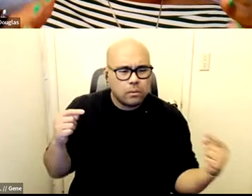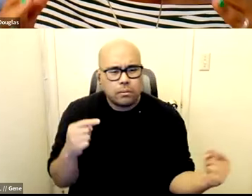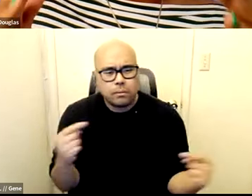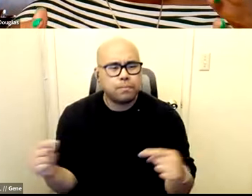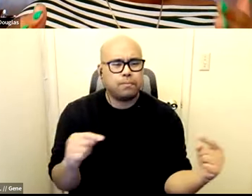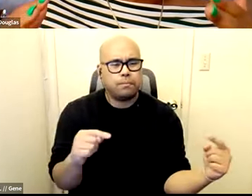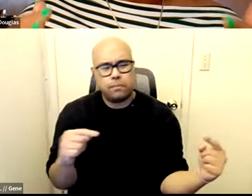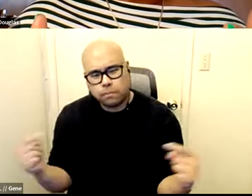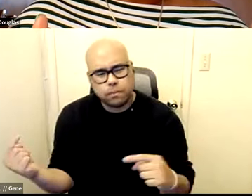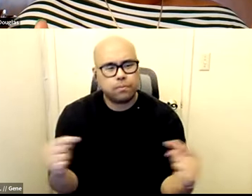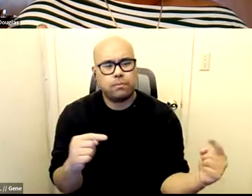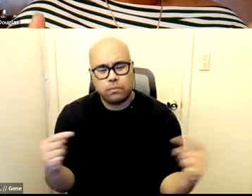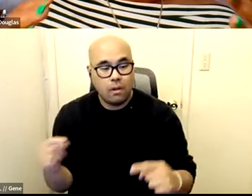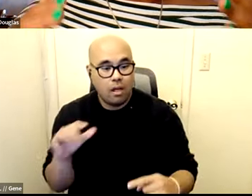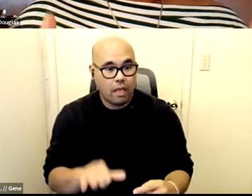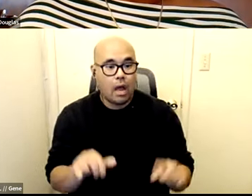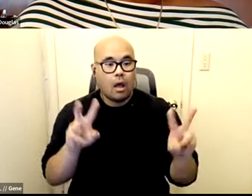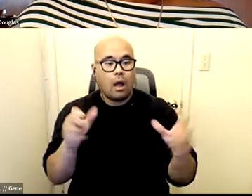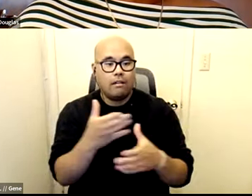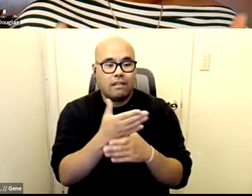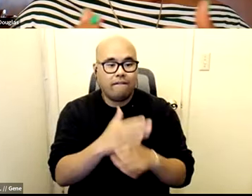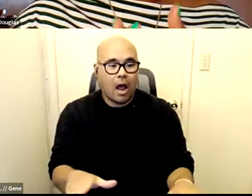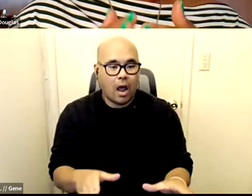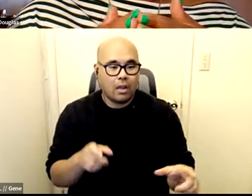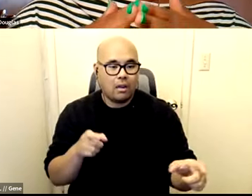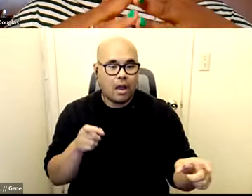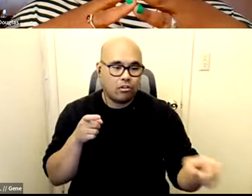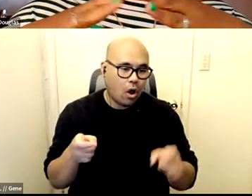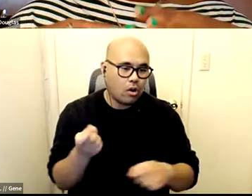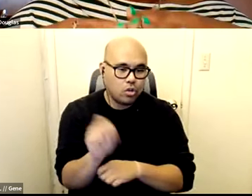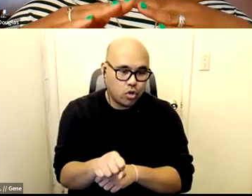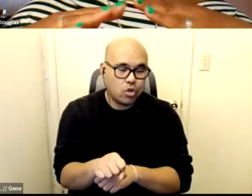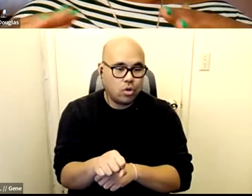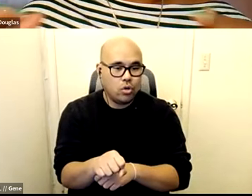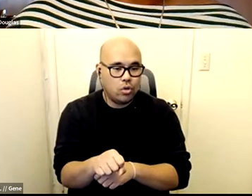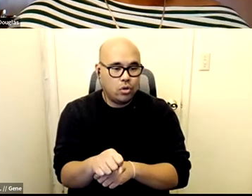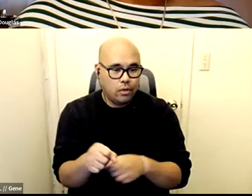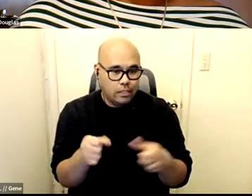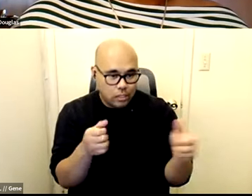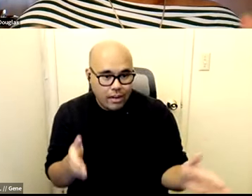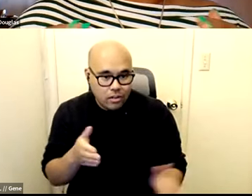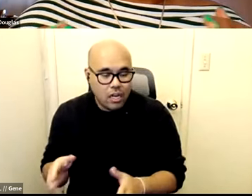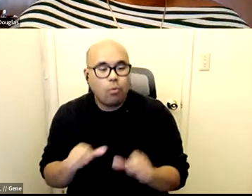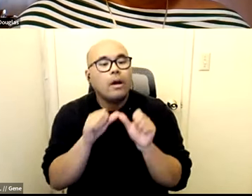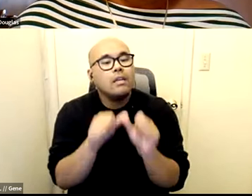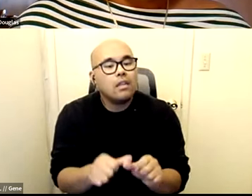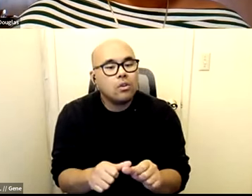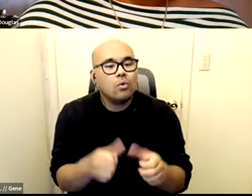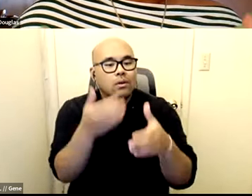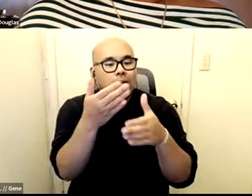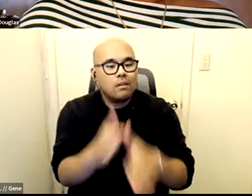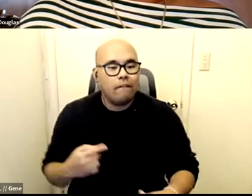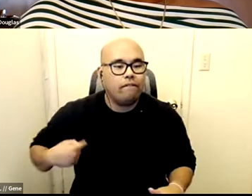constant divide and conquer strategy that will continue to split us off weaken